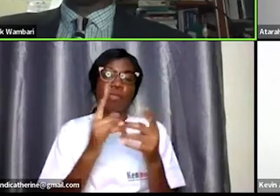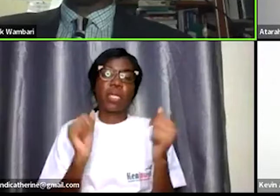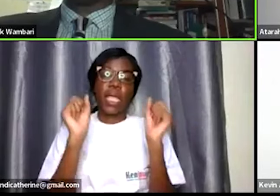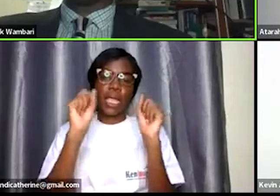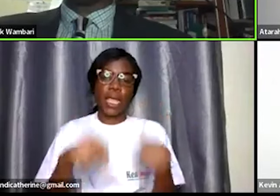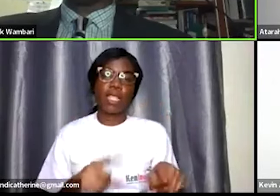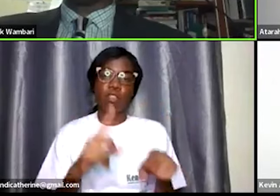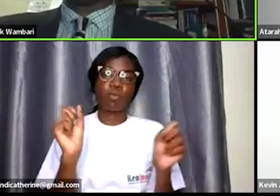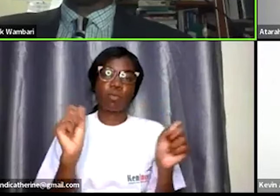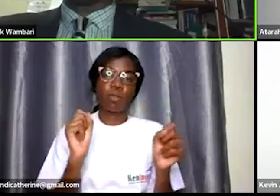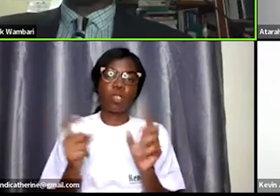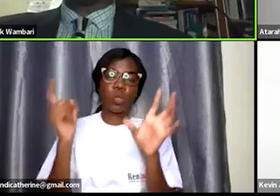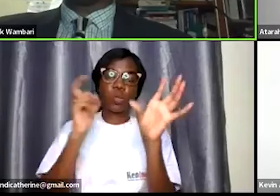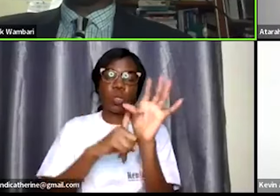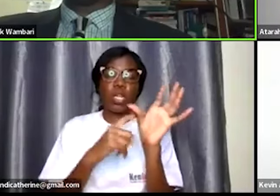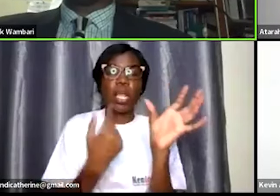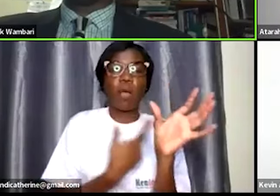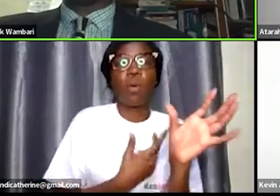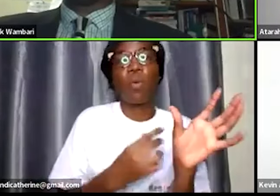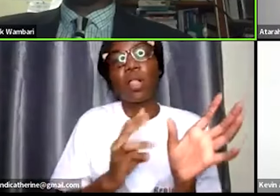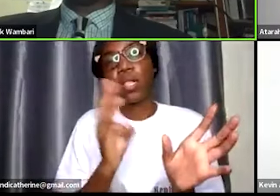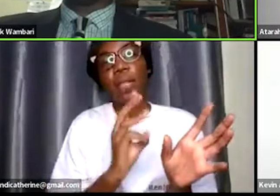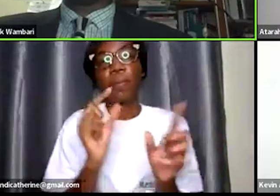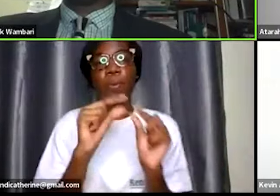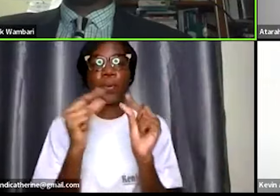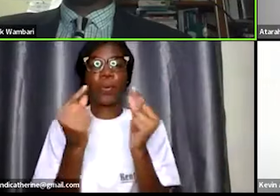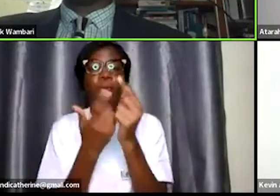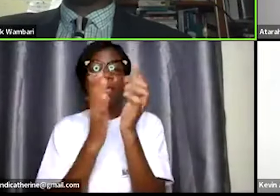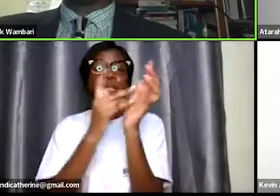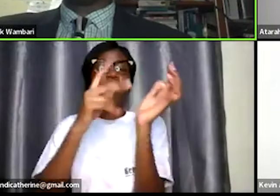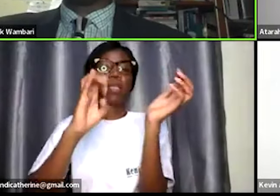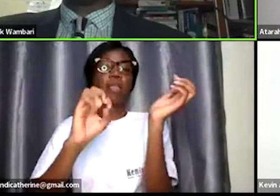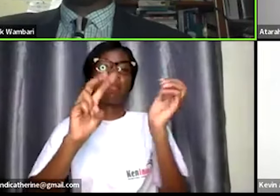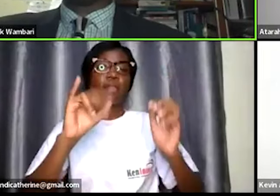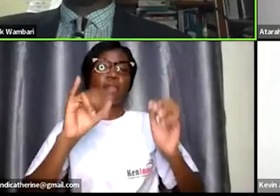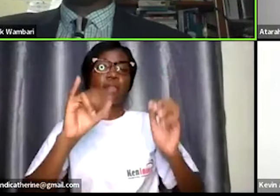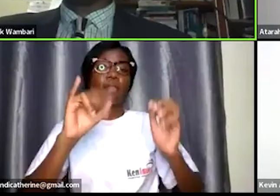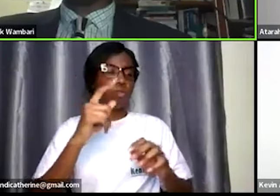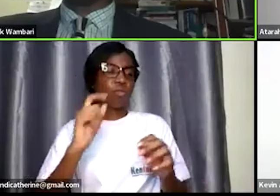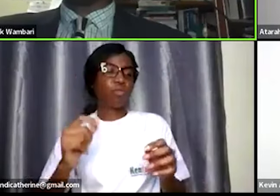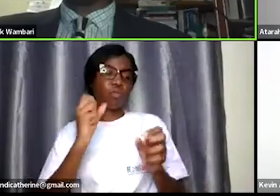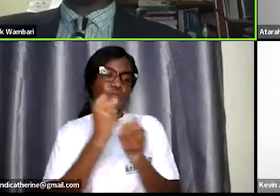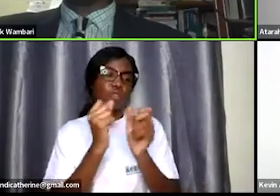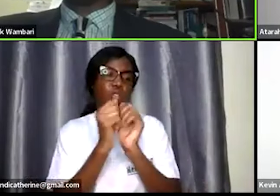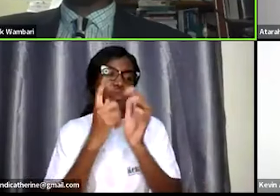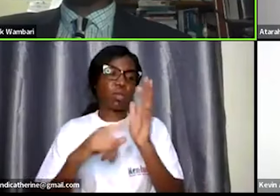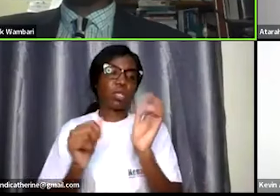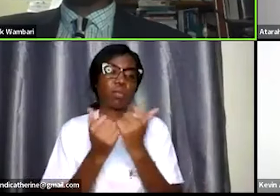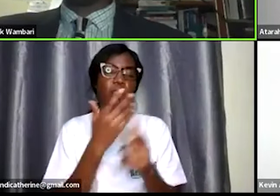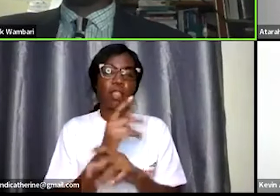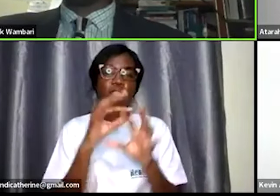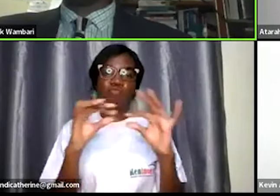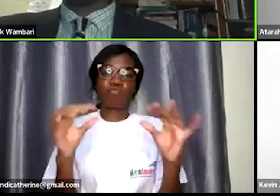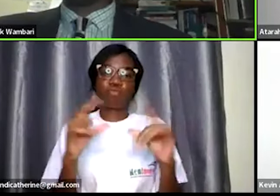go to our uh to our whatsapp group and uh kevin you'll deal with whatever is happening on the chat uh so uh you can go to our youtube